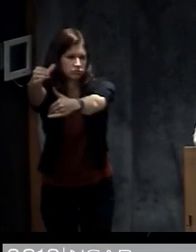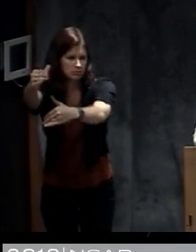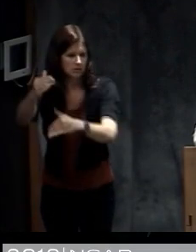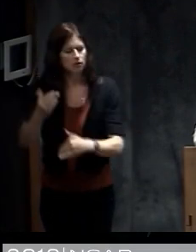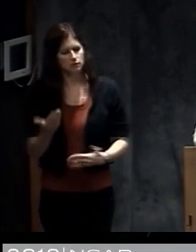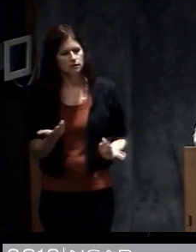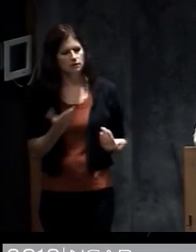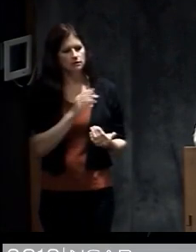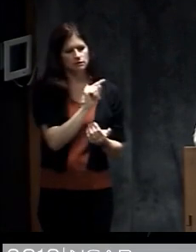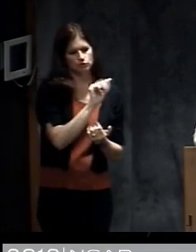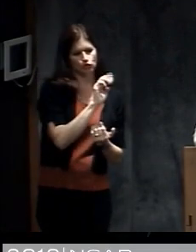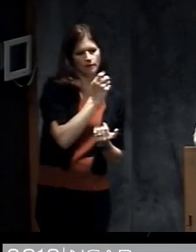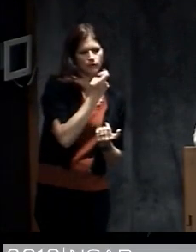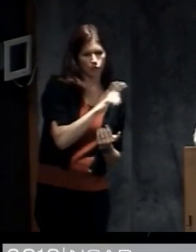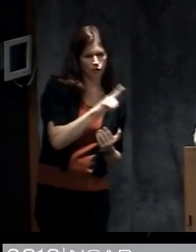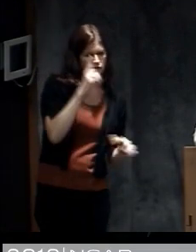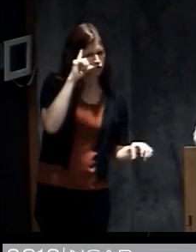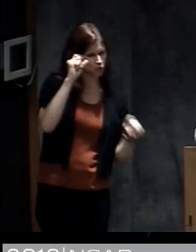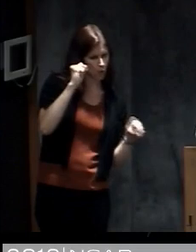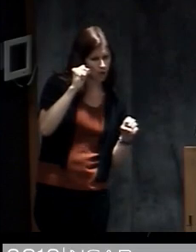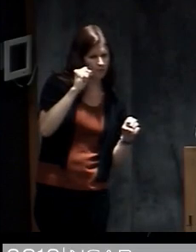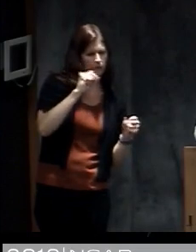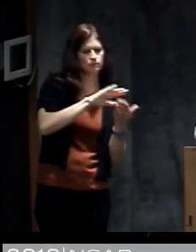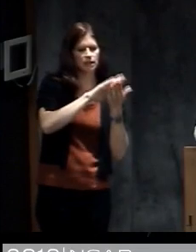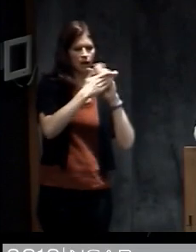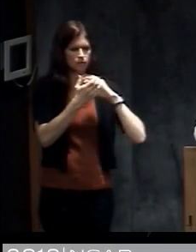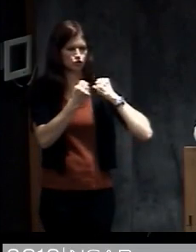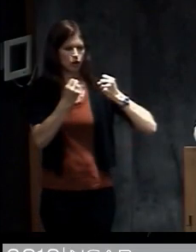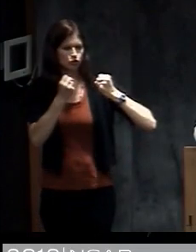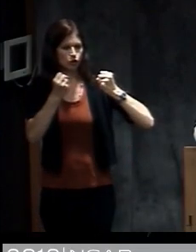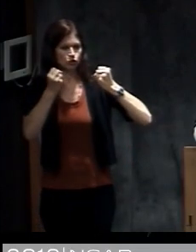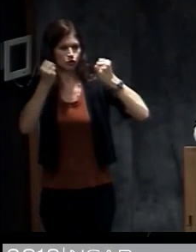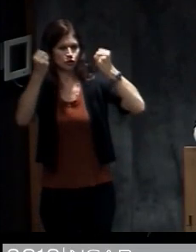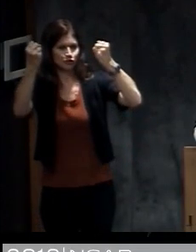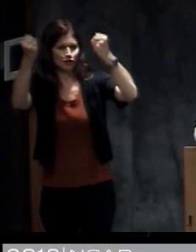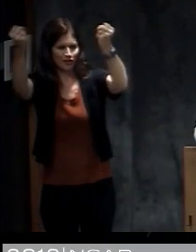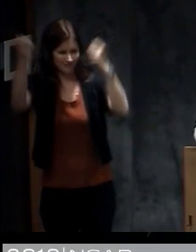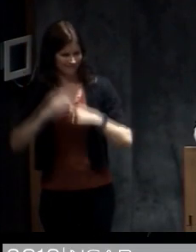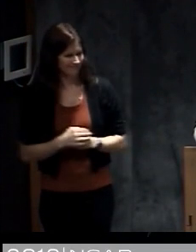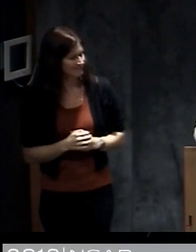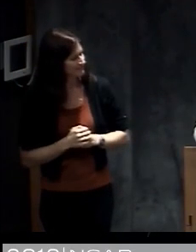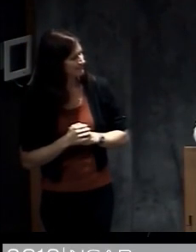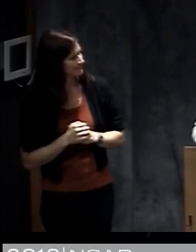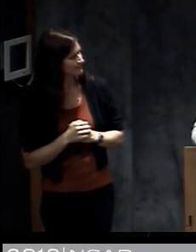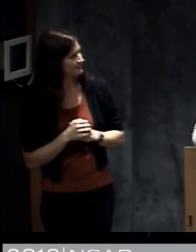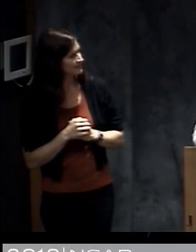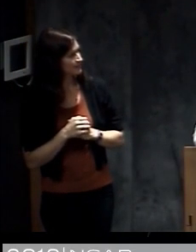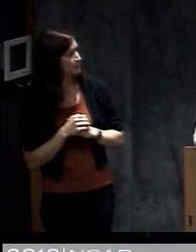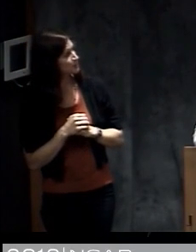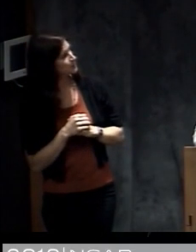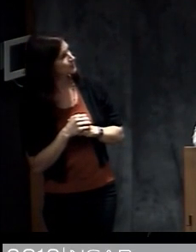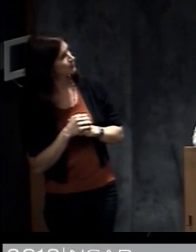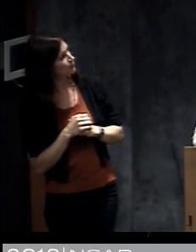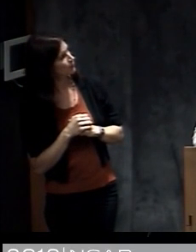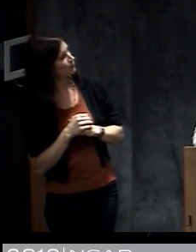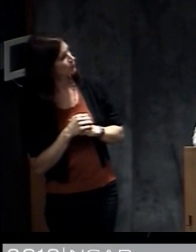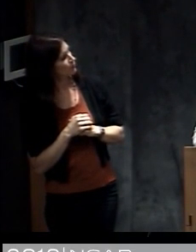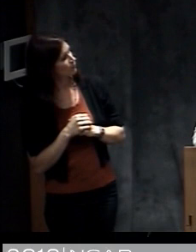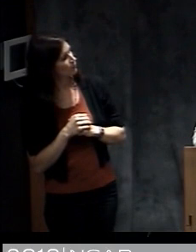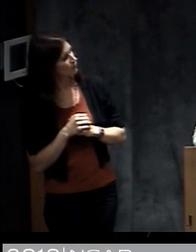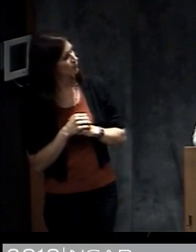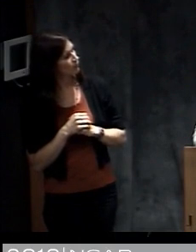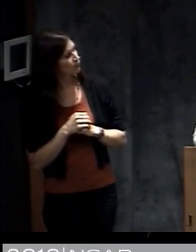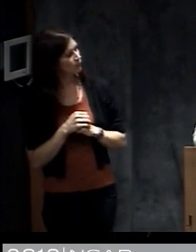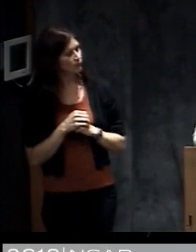depressions, tropical storms and then they can strengthen along the Saffer-Simpson scale. So I wanted to talk about